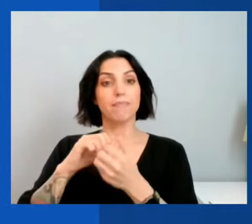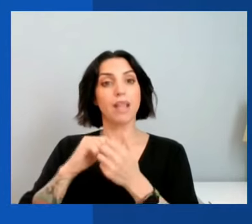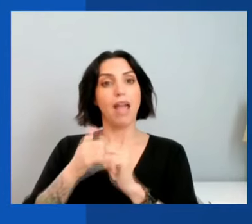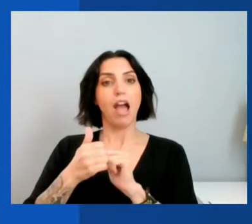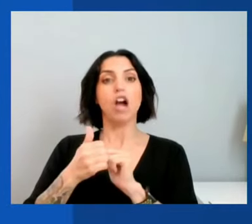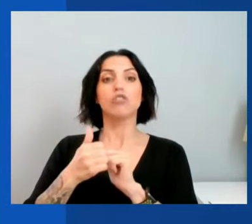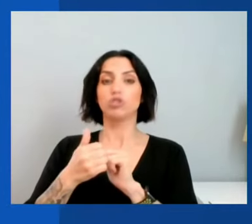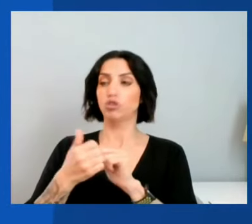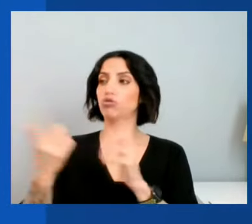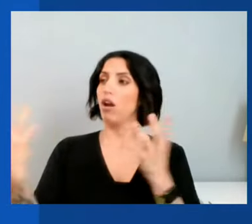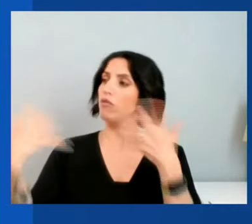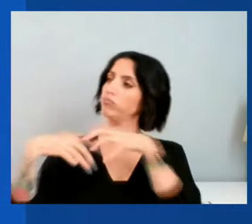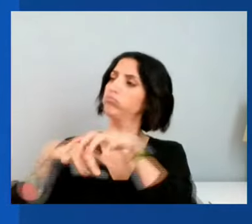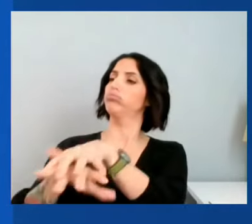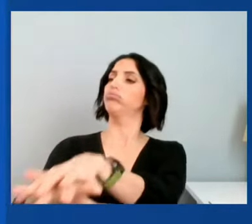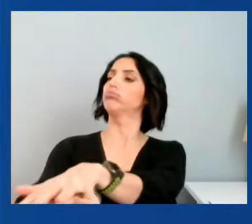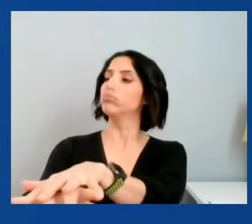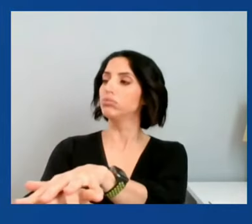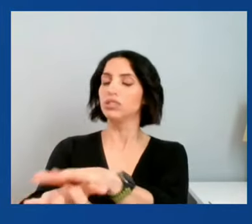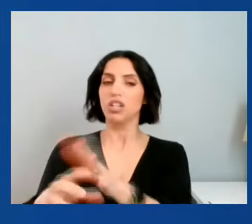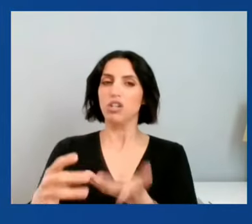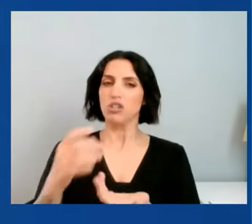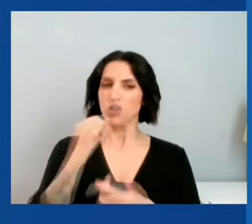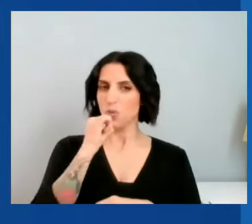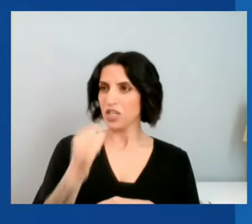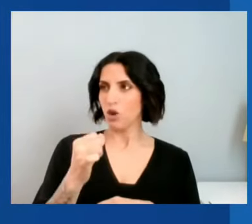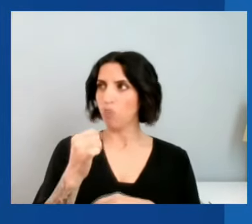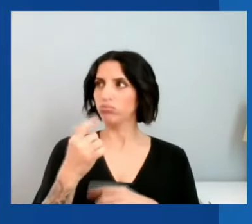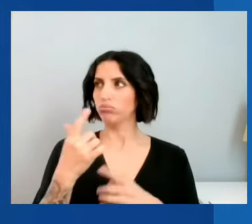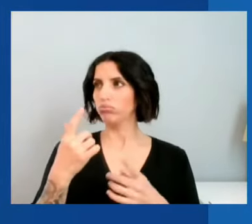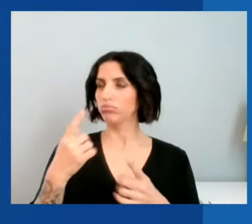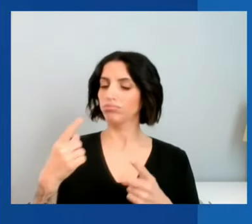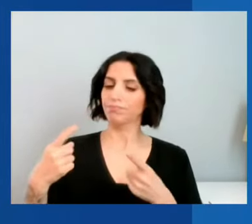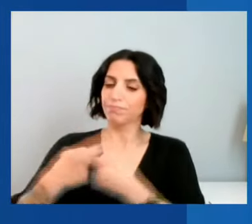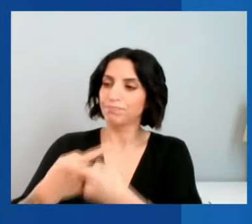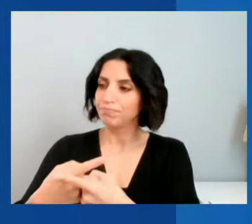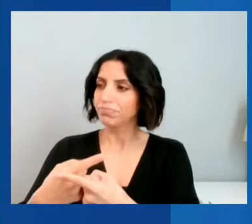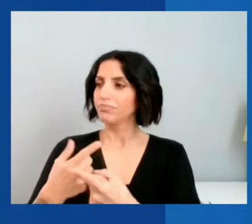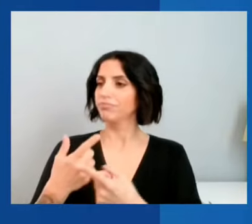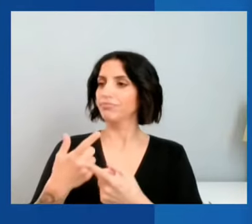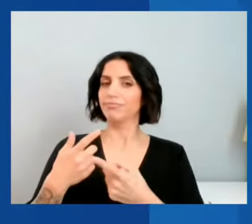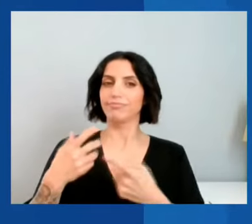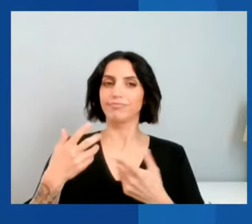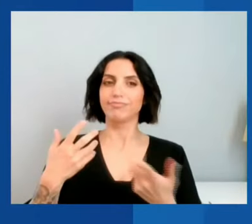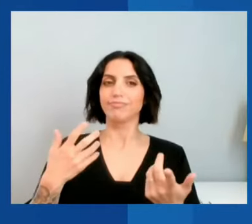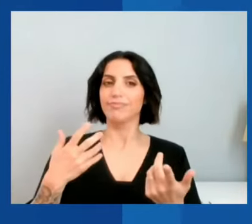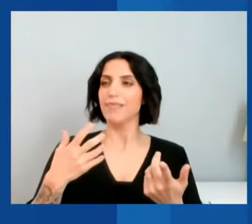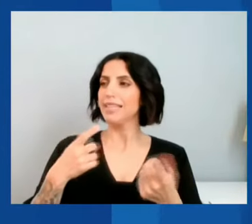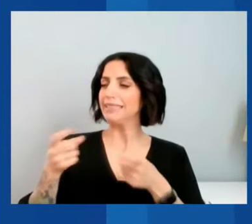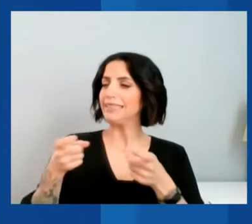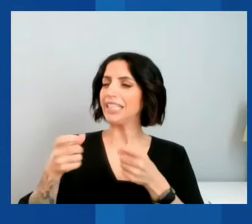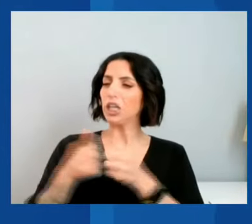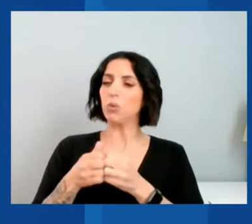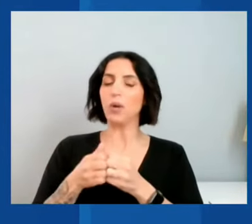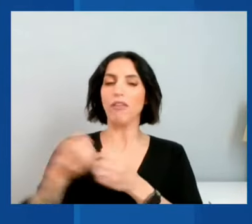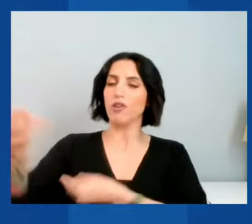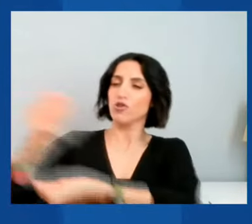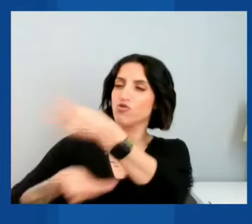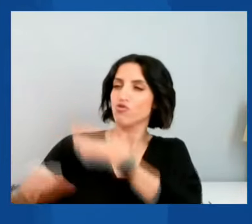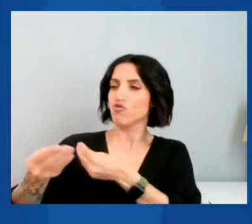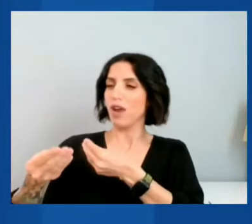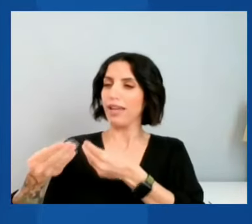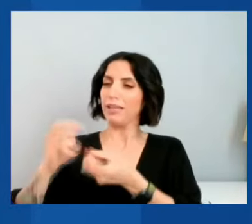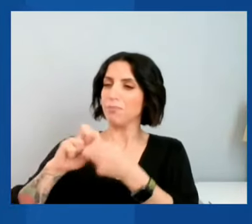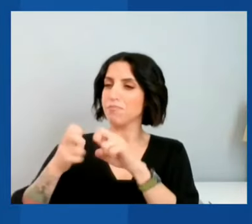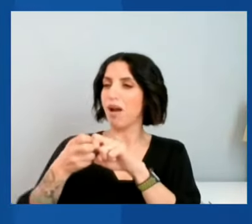interactions so that we don't end up with dealing with trade tensions related to environmental